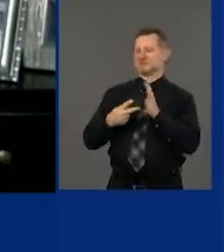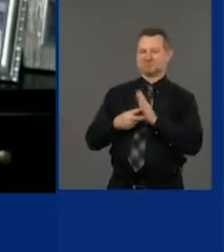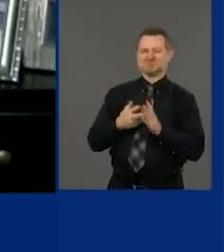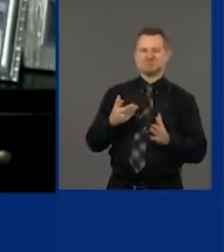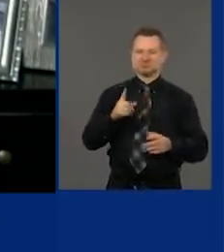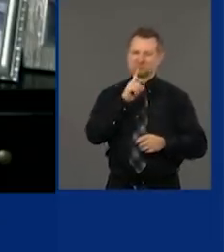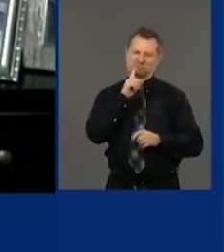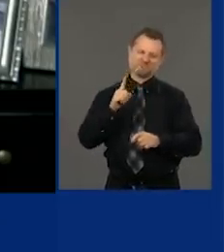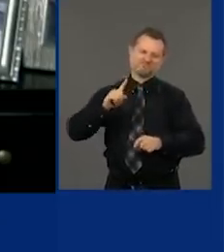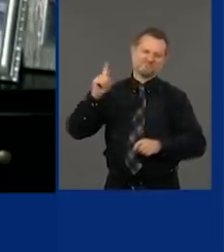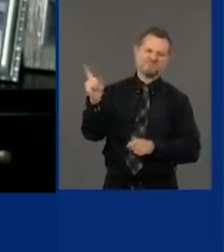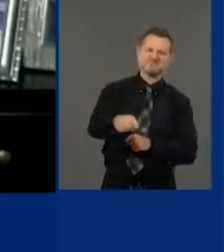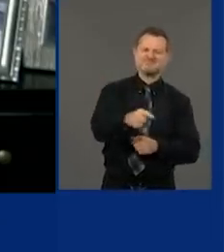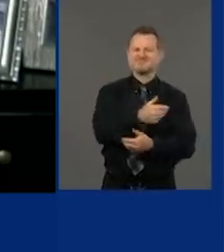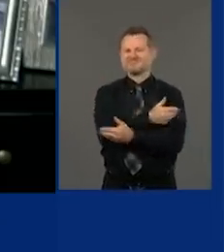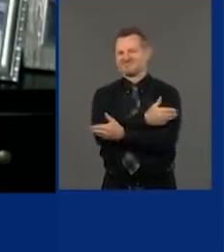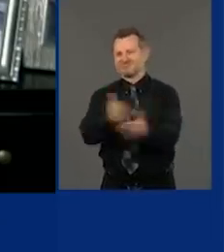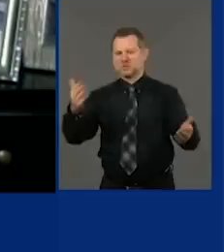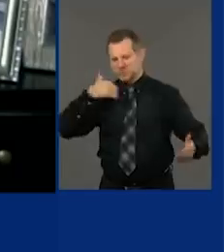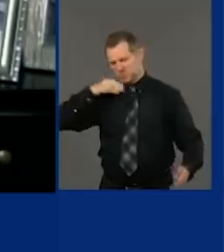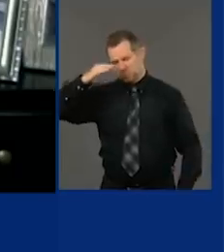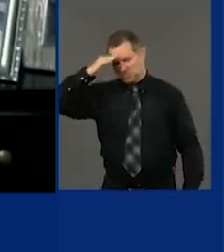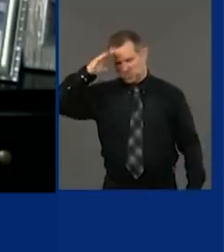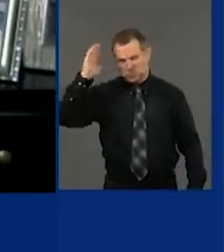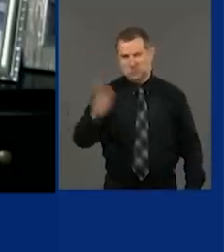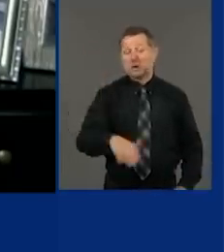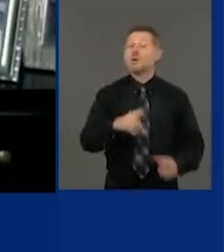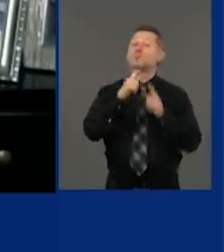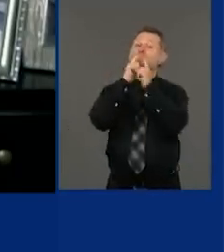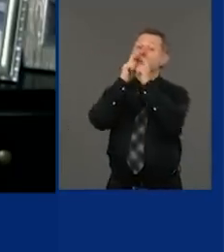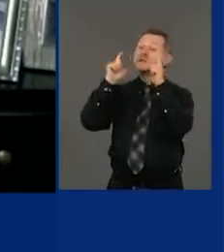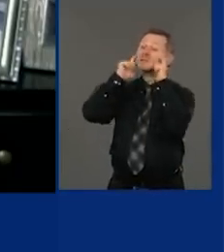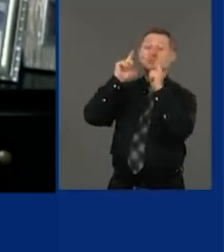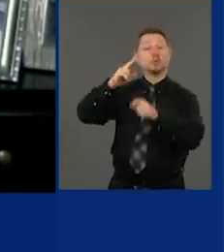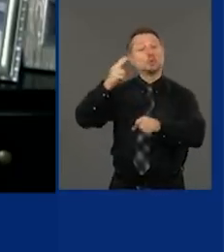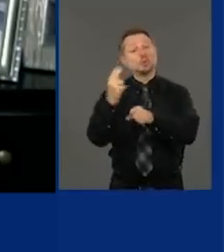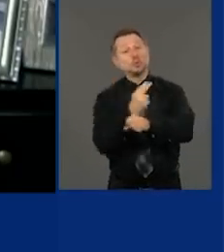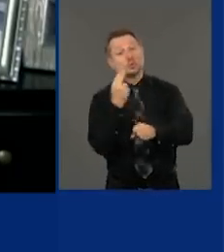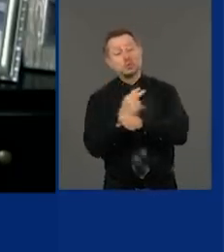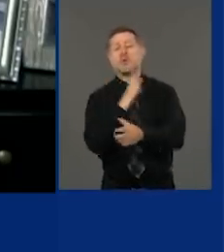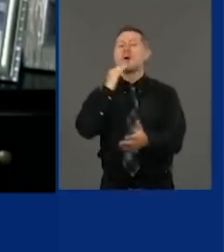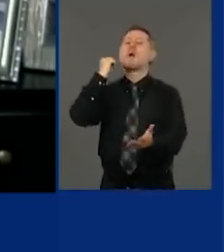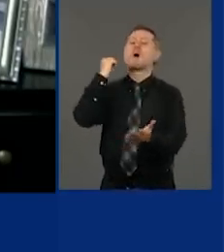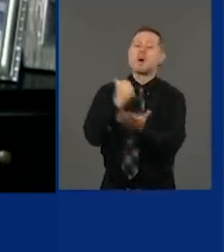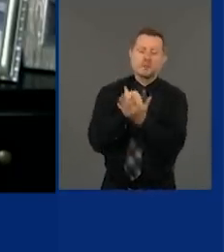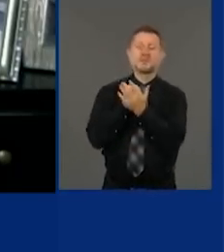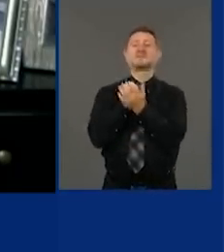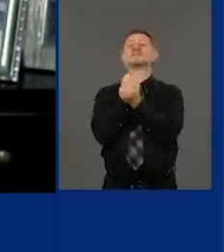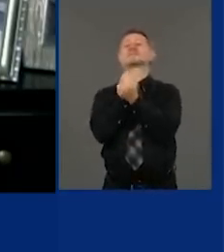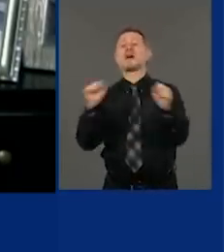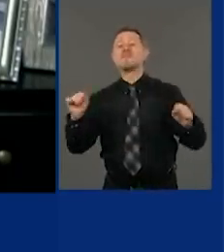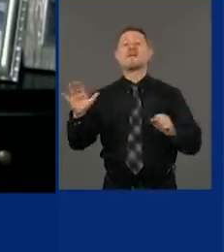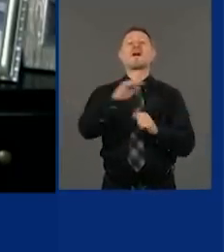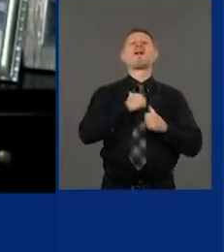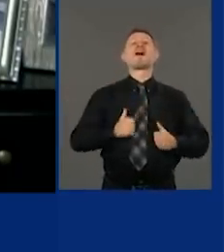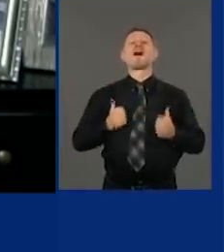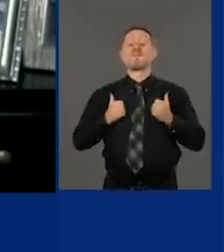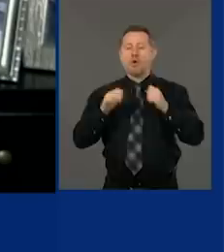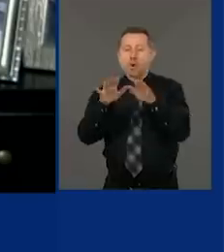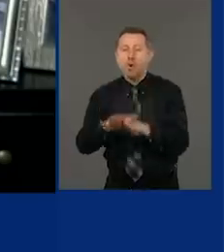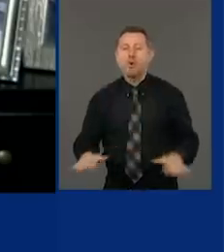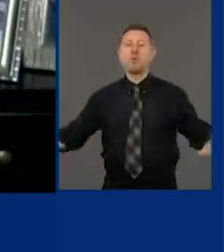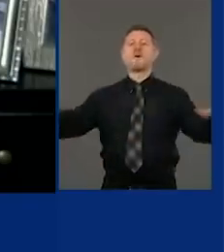city that we recognize that mask, wearing masks helps save lives. But also, even in the world's busiest airport,